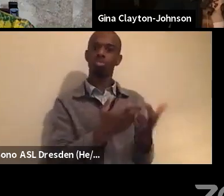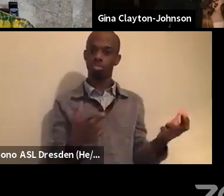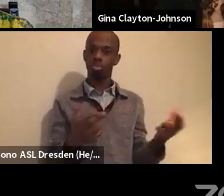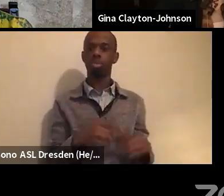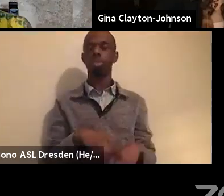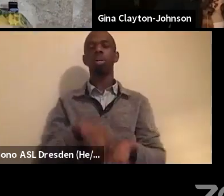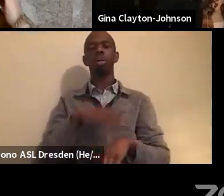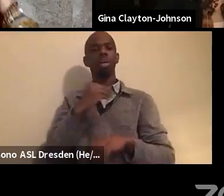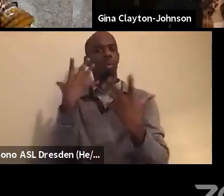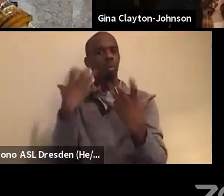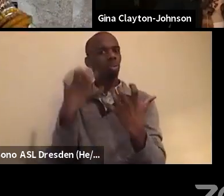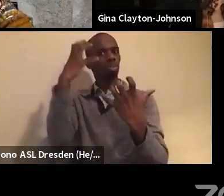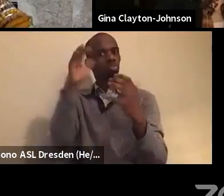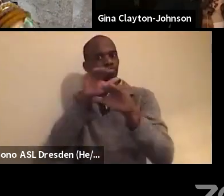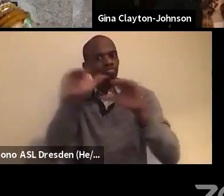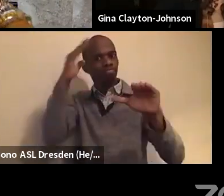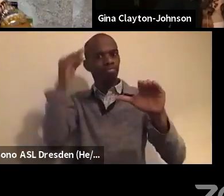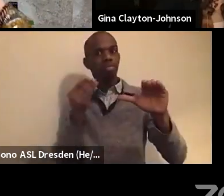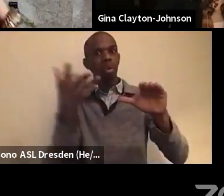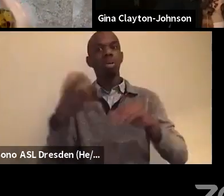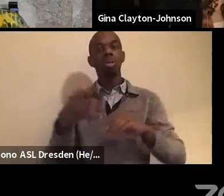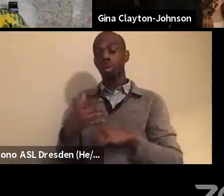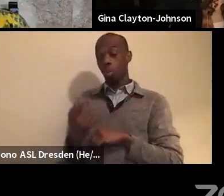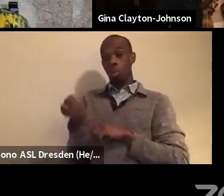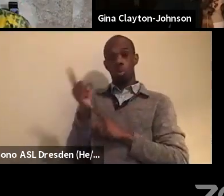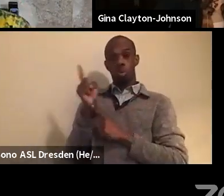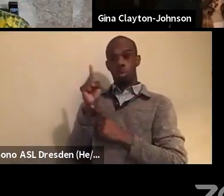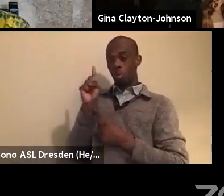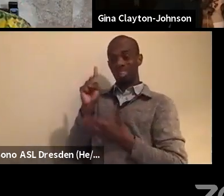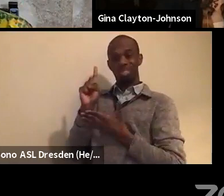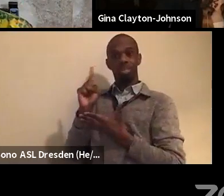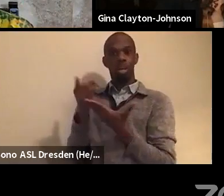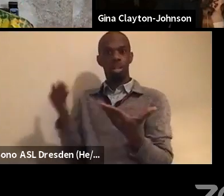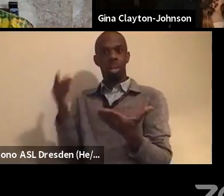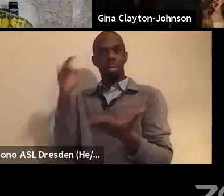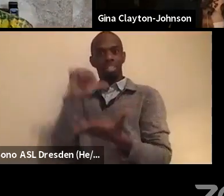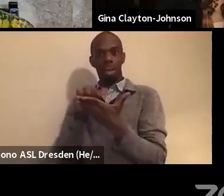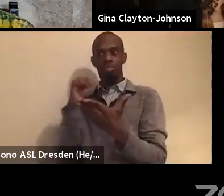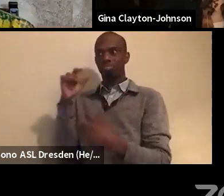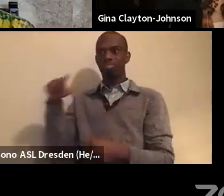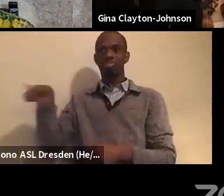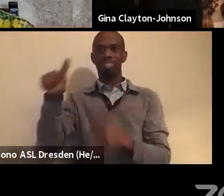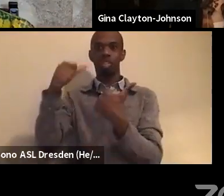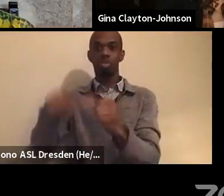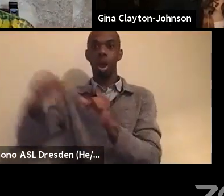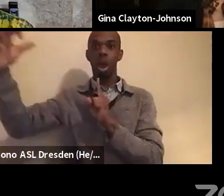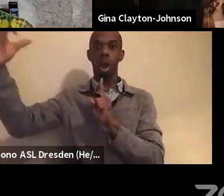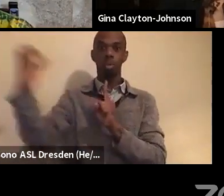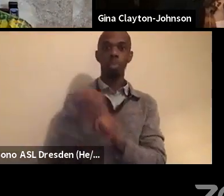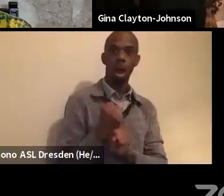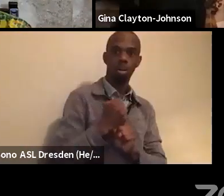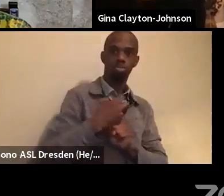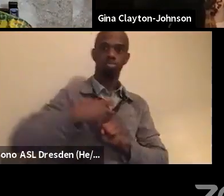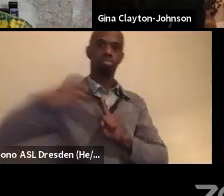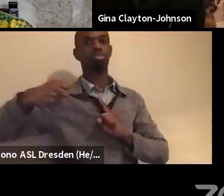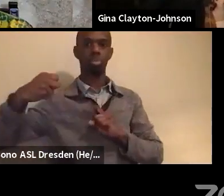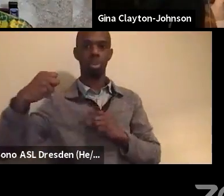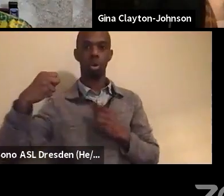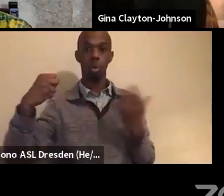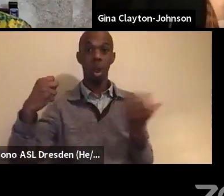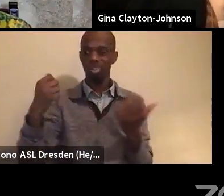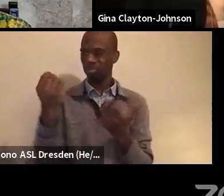captured, one of the first things that gets taken from us is our imagination. And the Breathe Act,